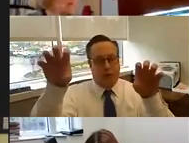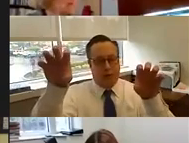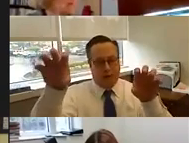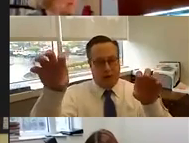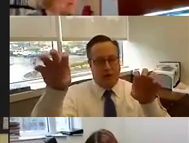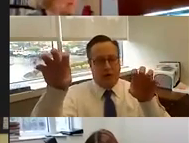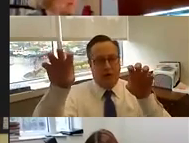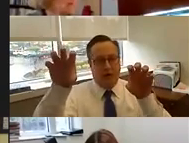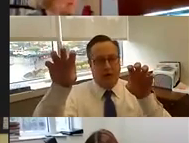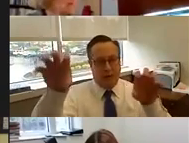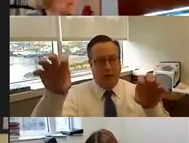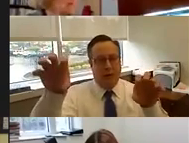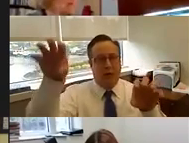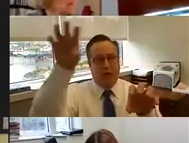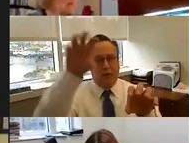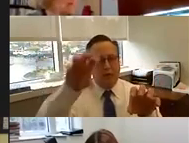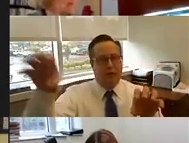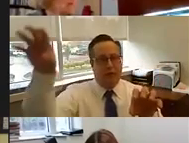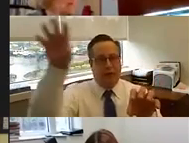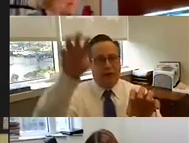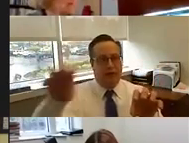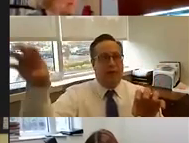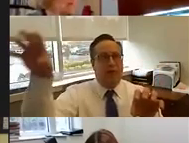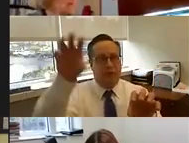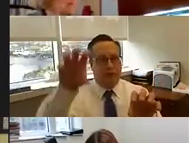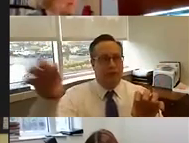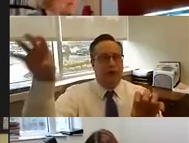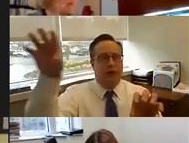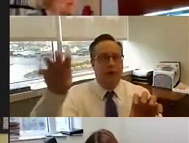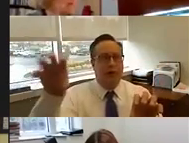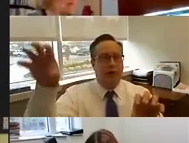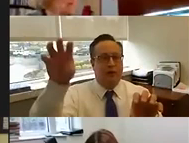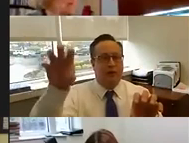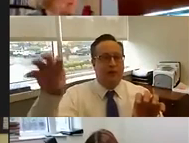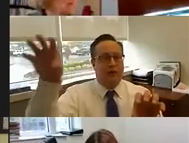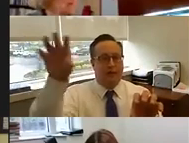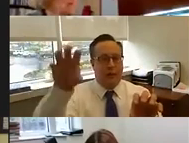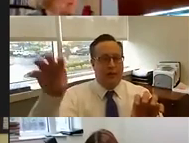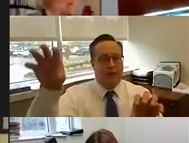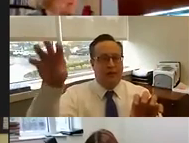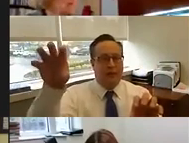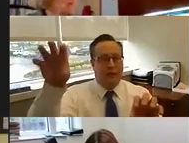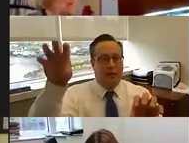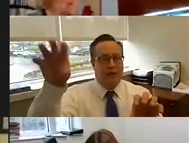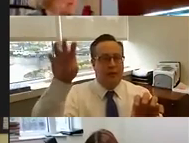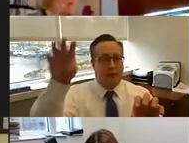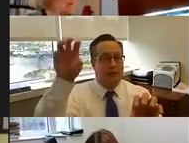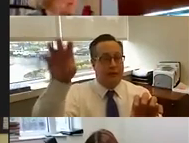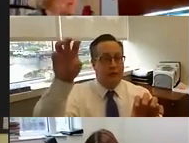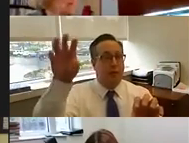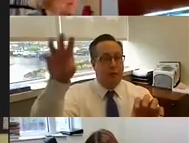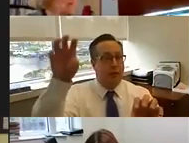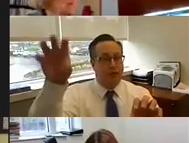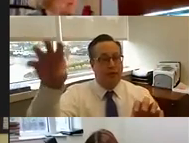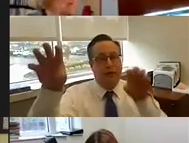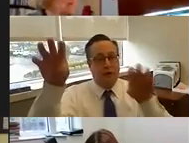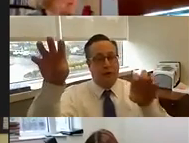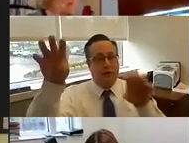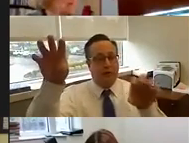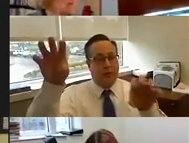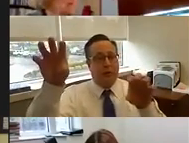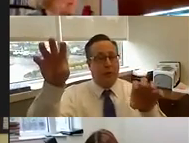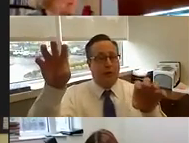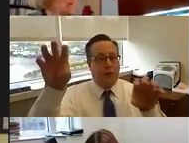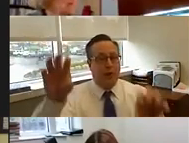um, understanding and separating out, we can really find and start clustering around that these are the patterns of, of, you know, what we call sick